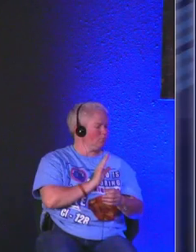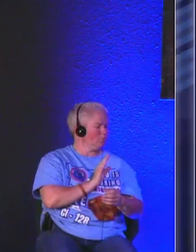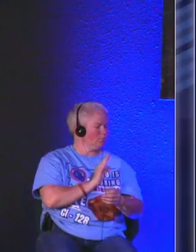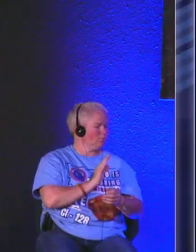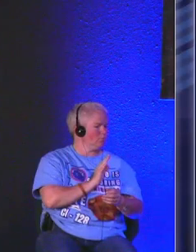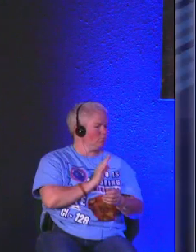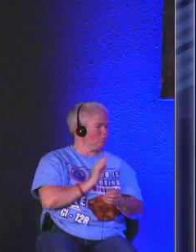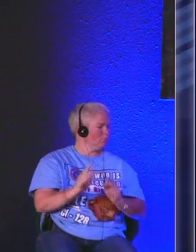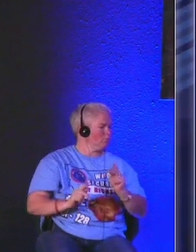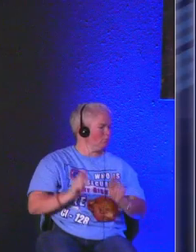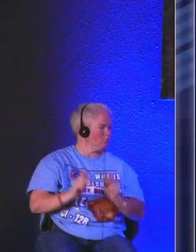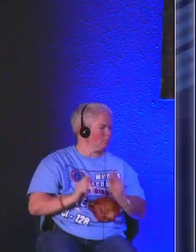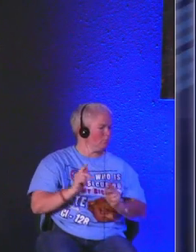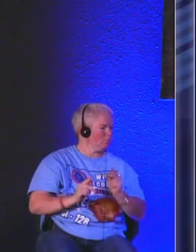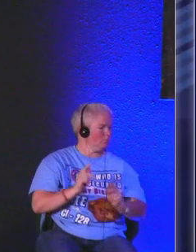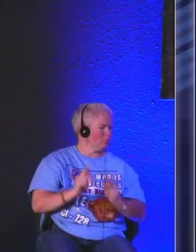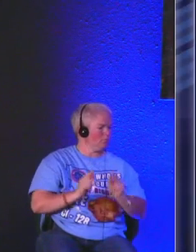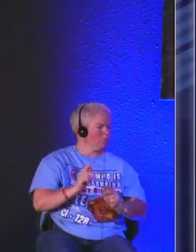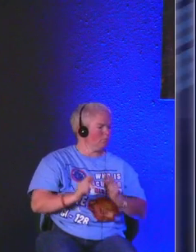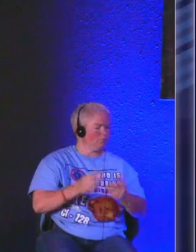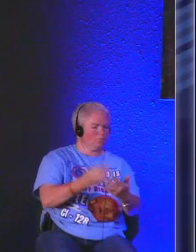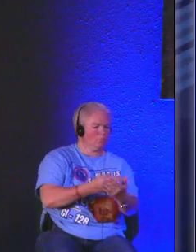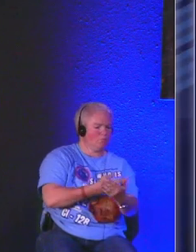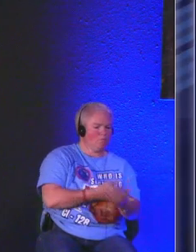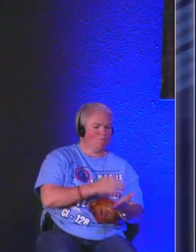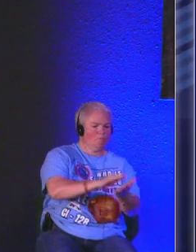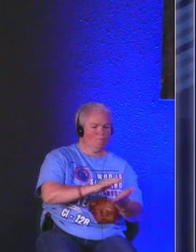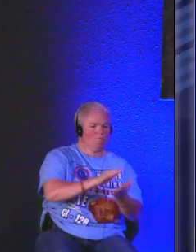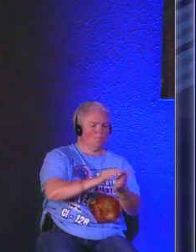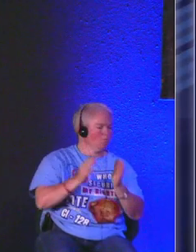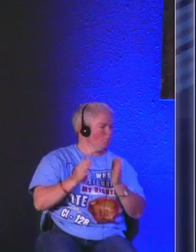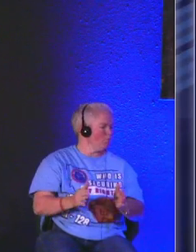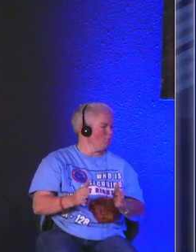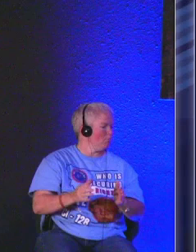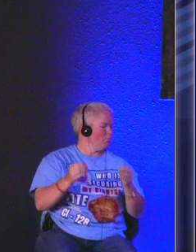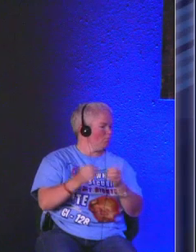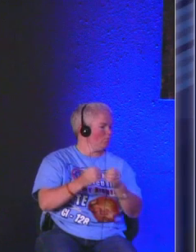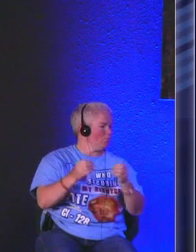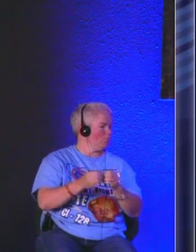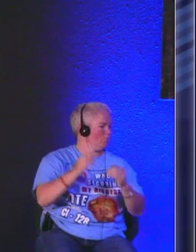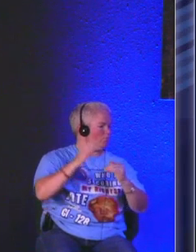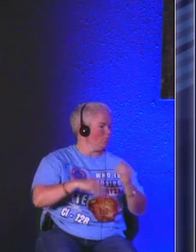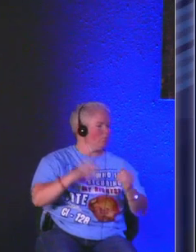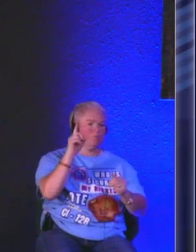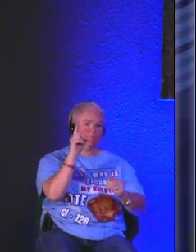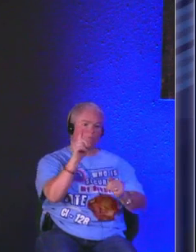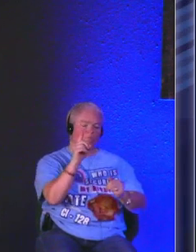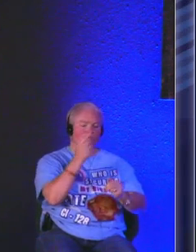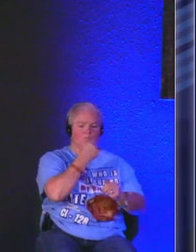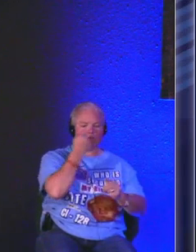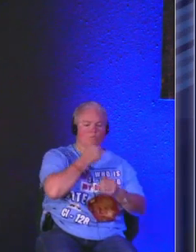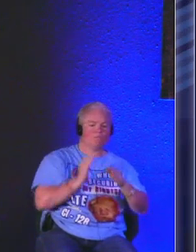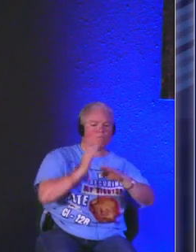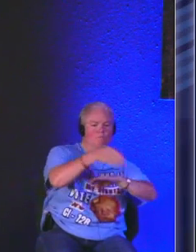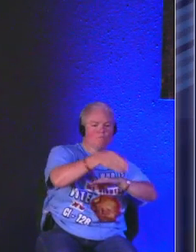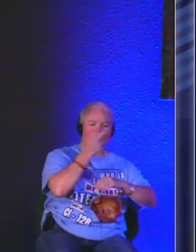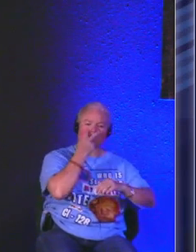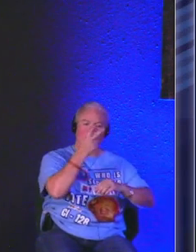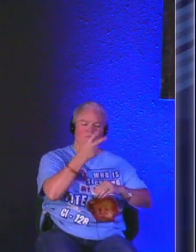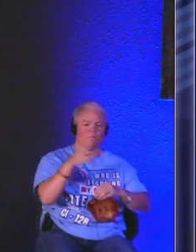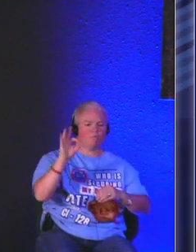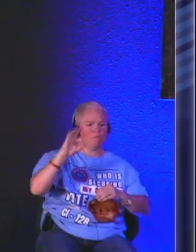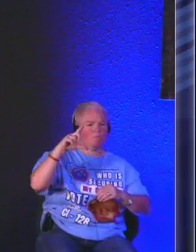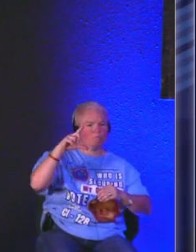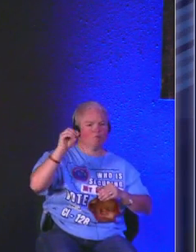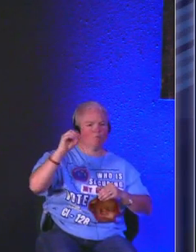God and of his people the shepherd is much more than the one who simply oversees